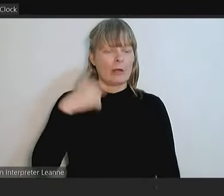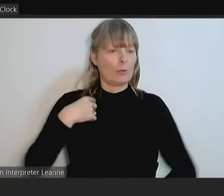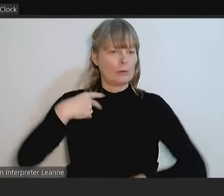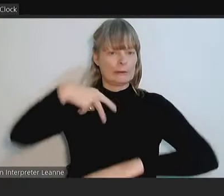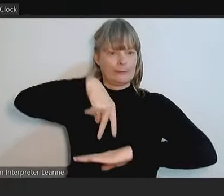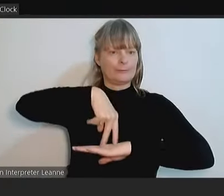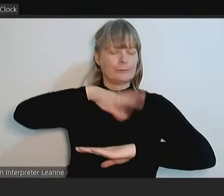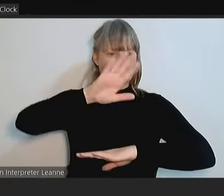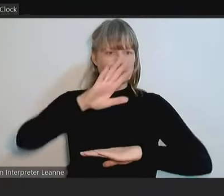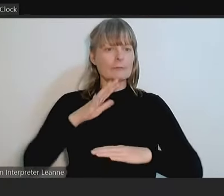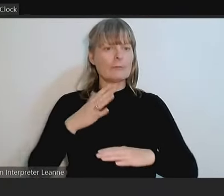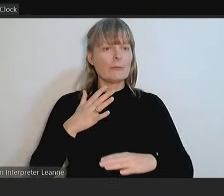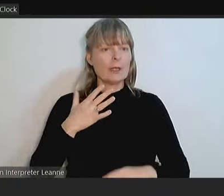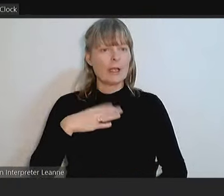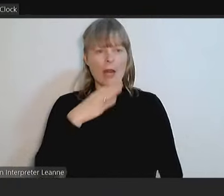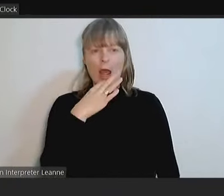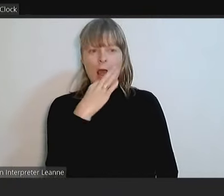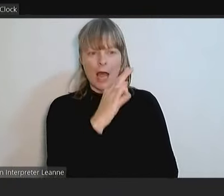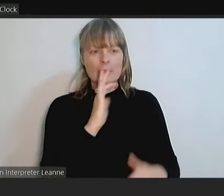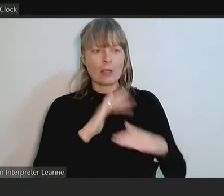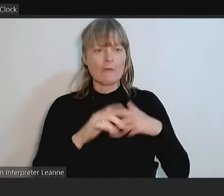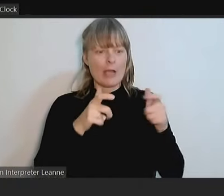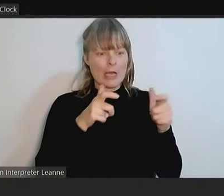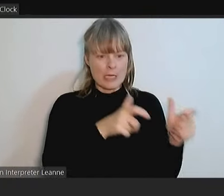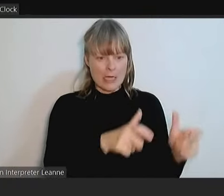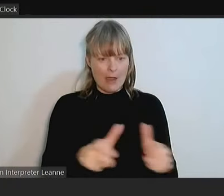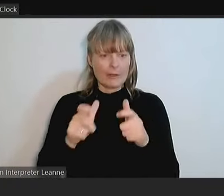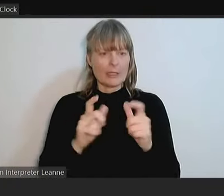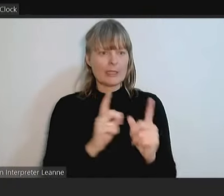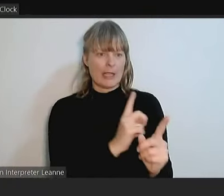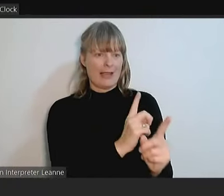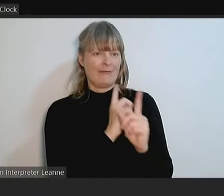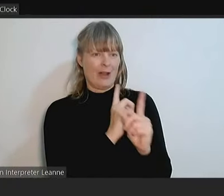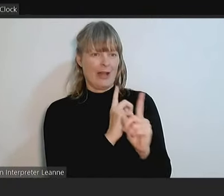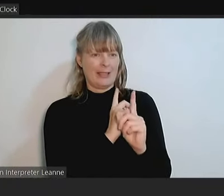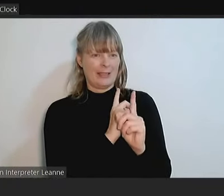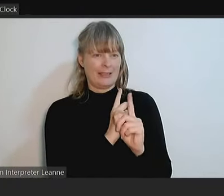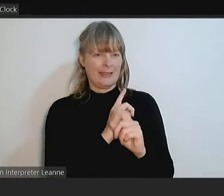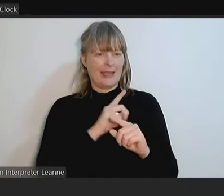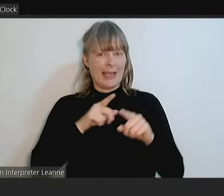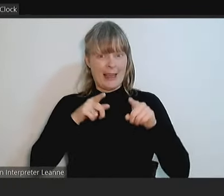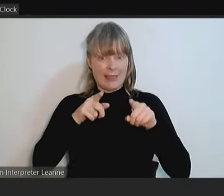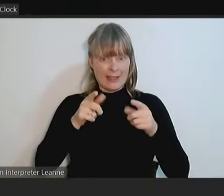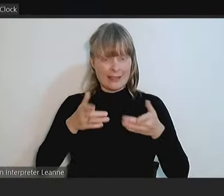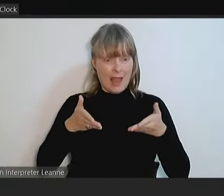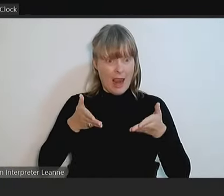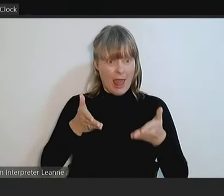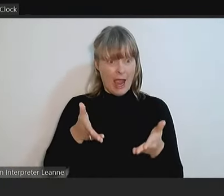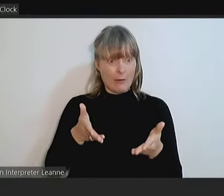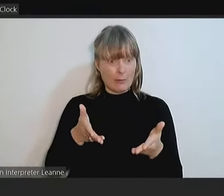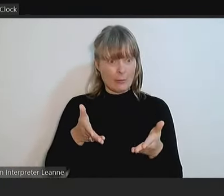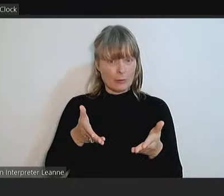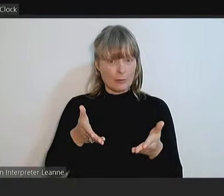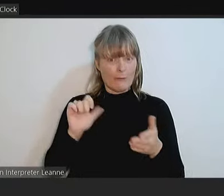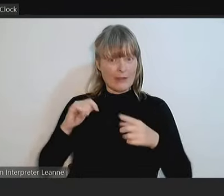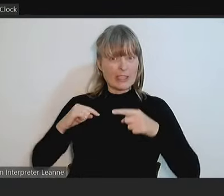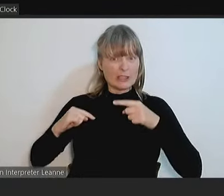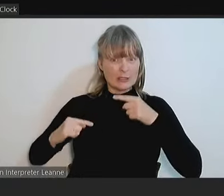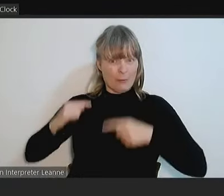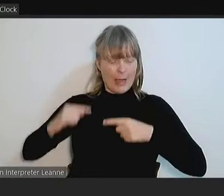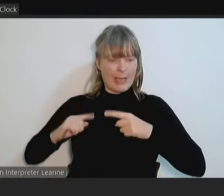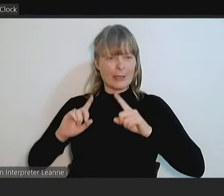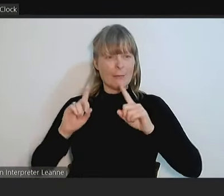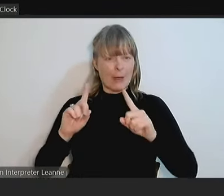ask for some governance advice as to whether this is allowable, not because it's already been debated, but because it's in direct